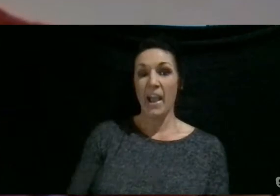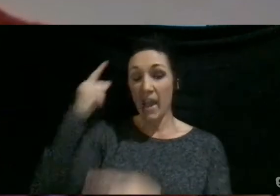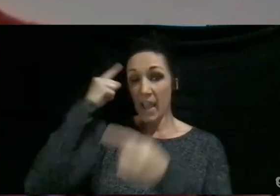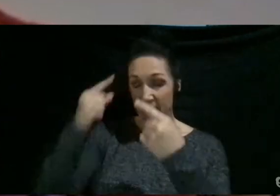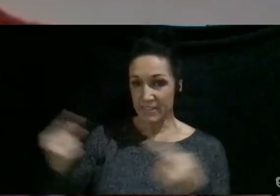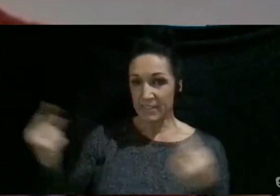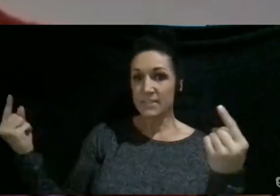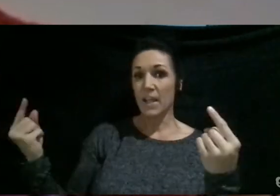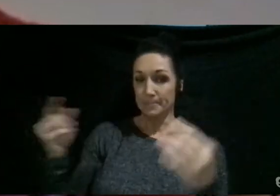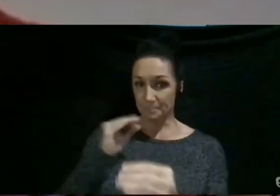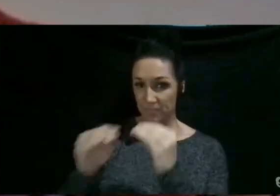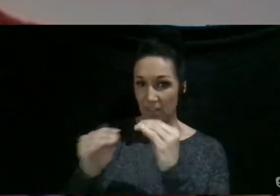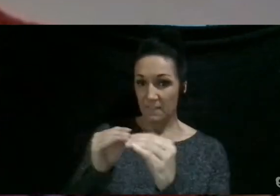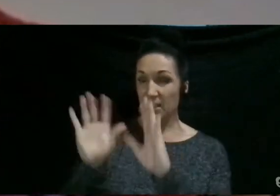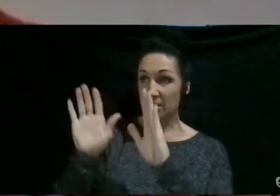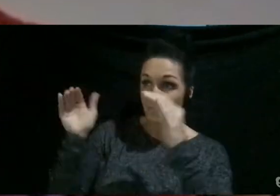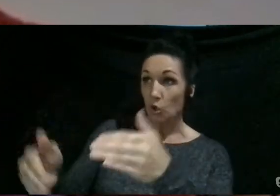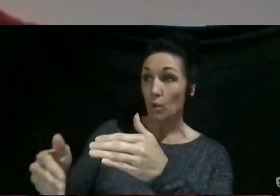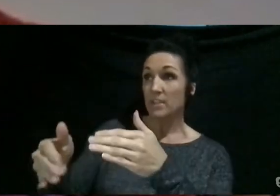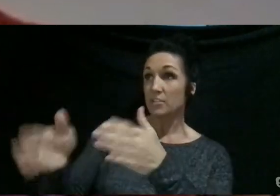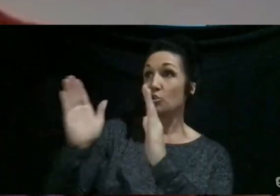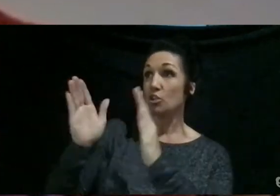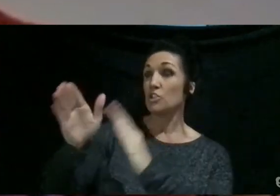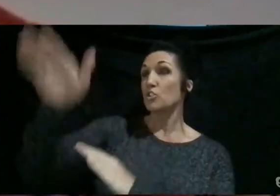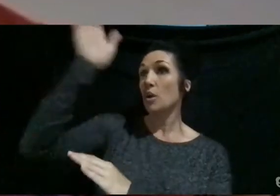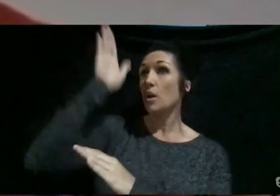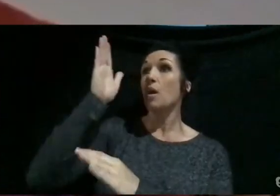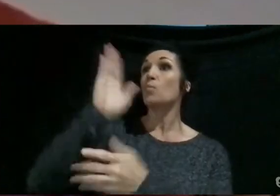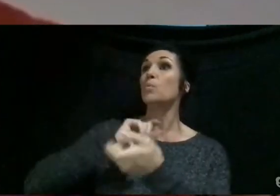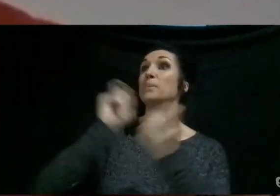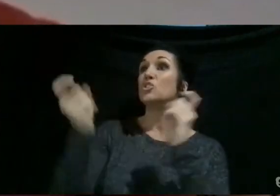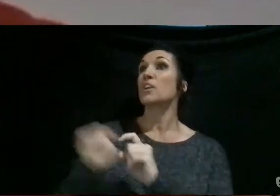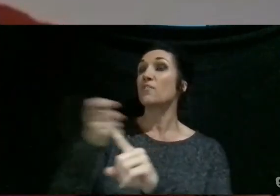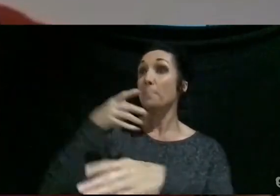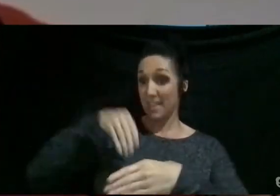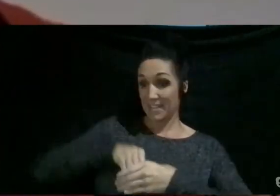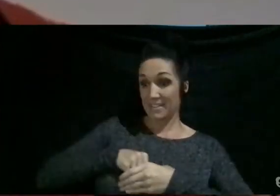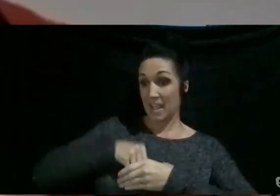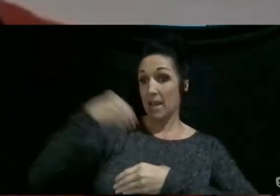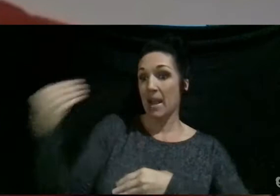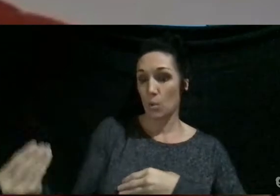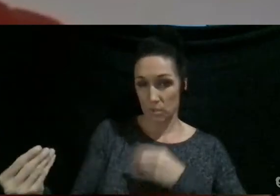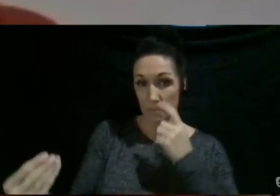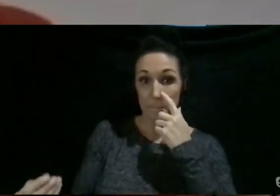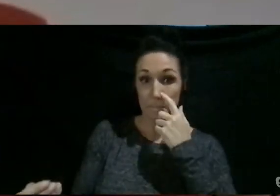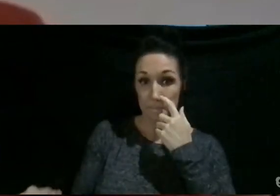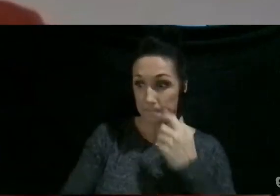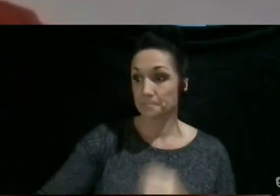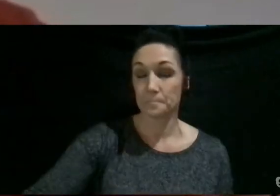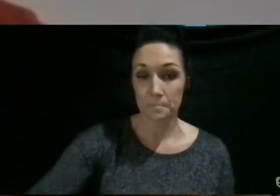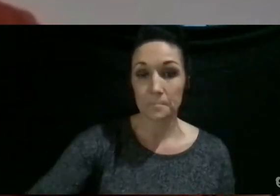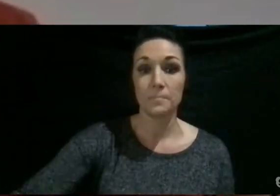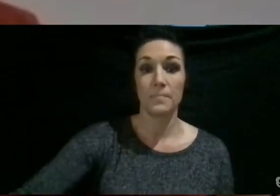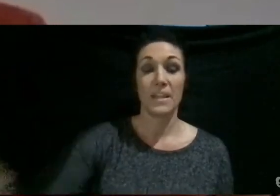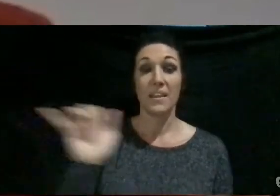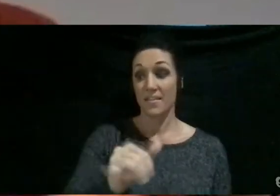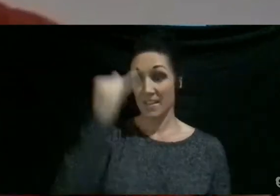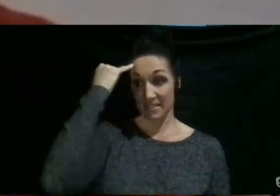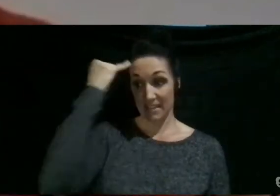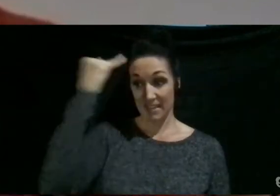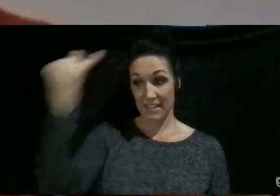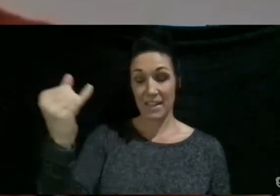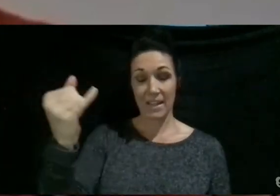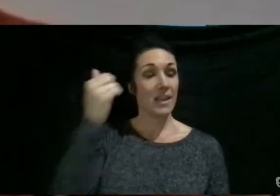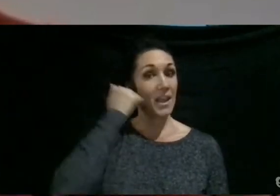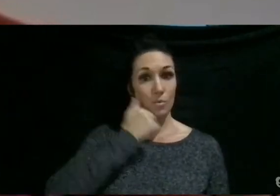fix your attention on God and you'll be changed from the inside out. So there's this idea of the everyday ordinary life.